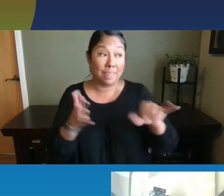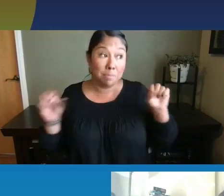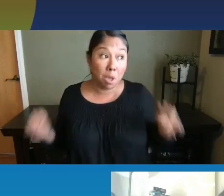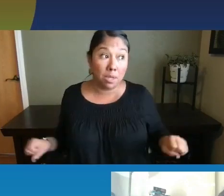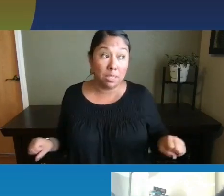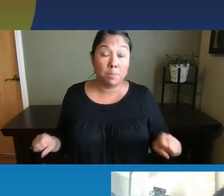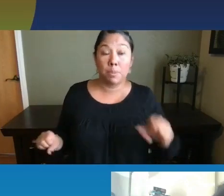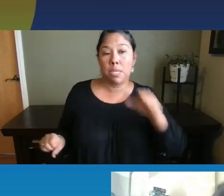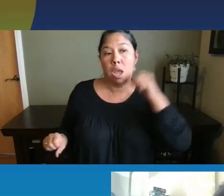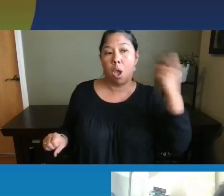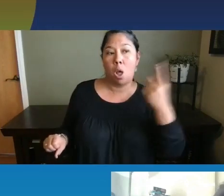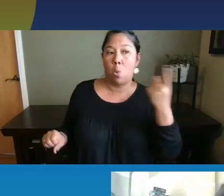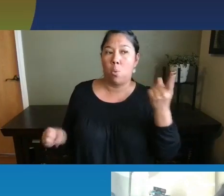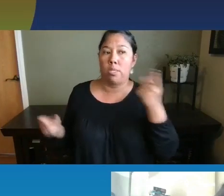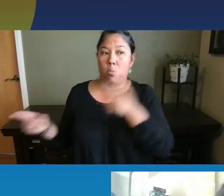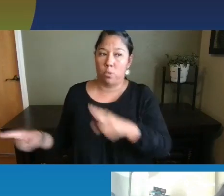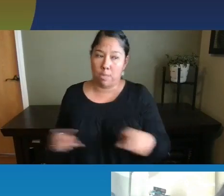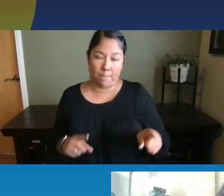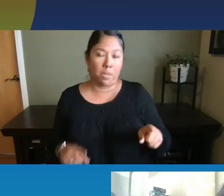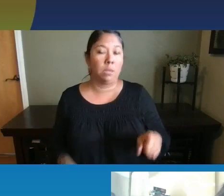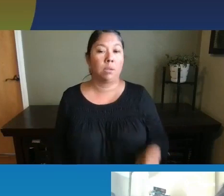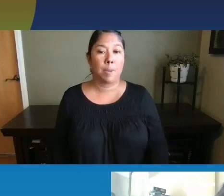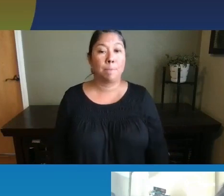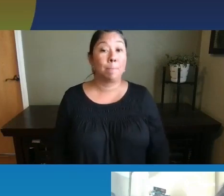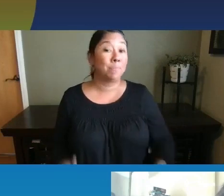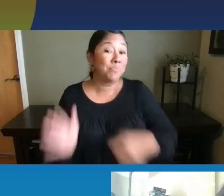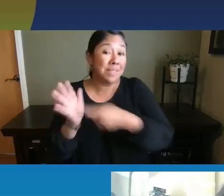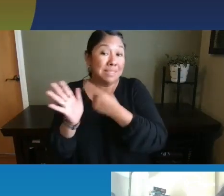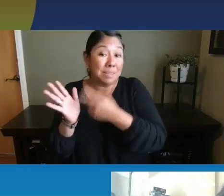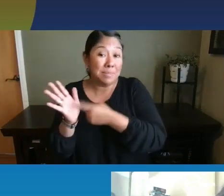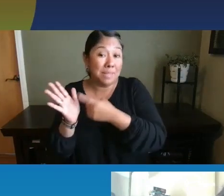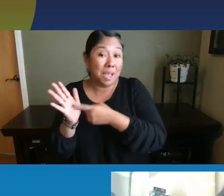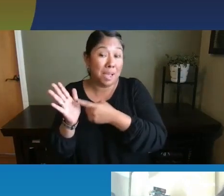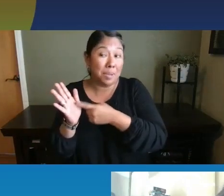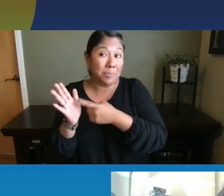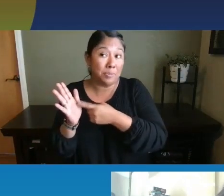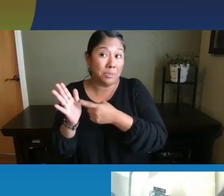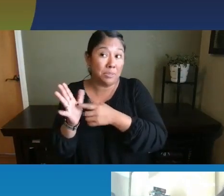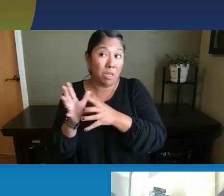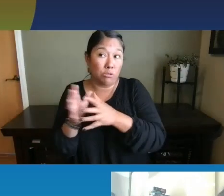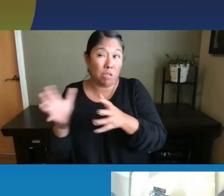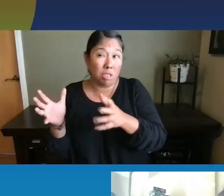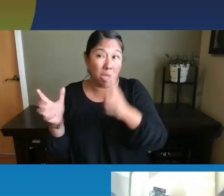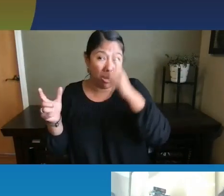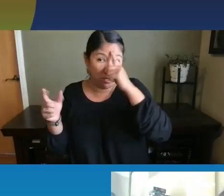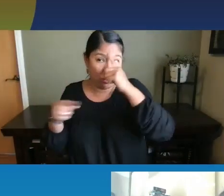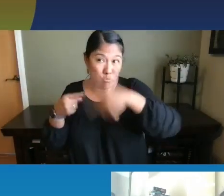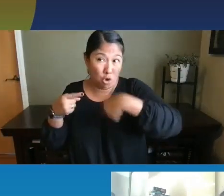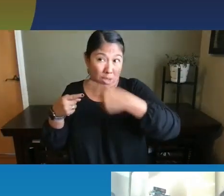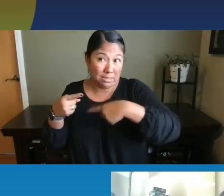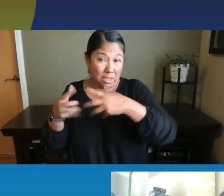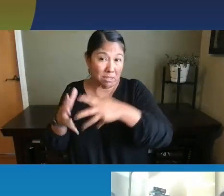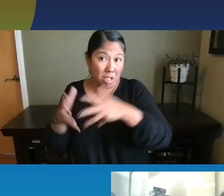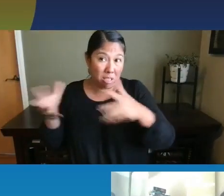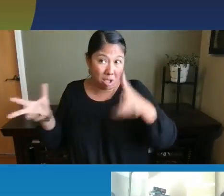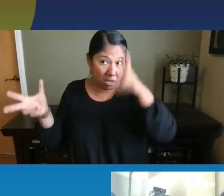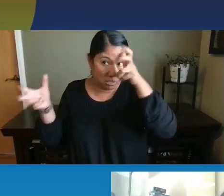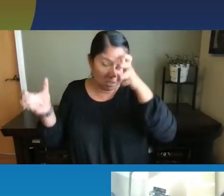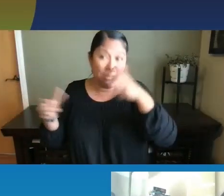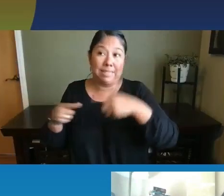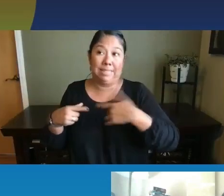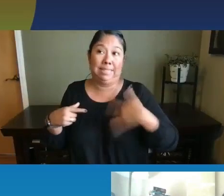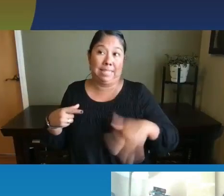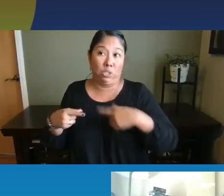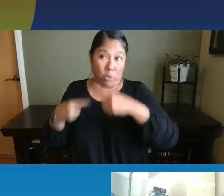not always the case. Um, sometimes it's just that it's a lot to process. It's a lot to take in and sensory processing